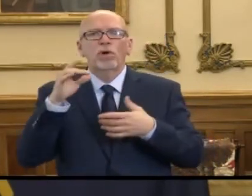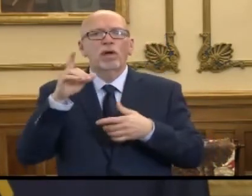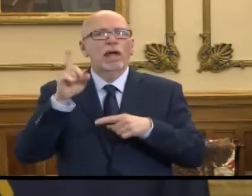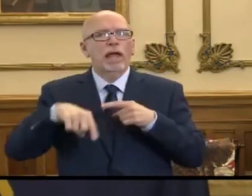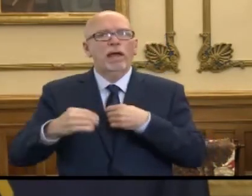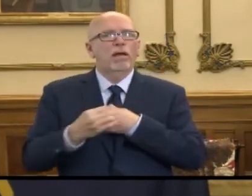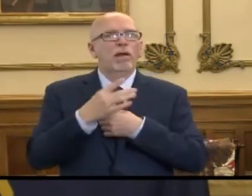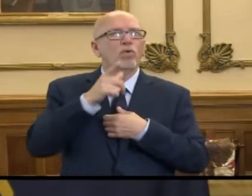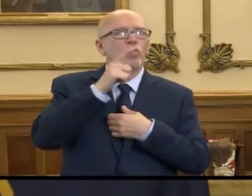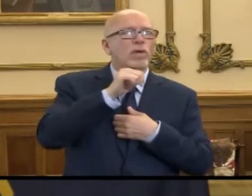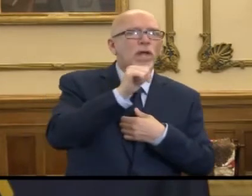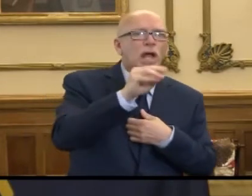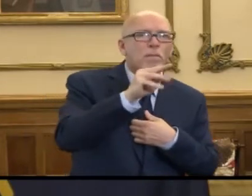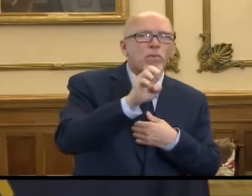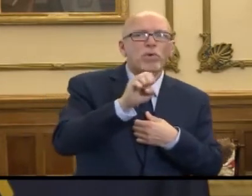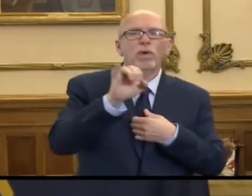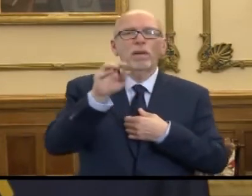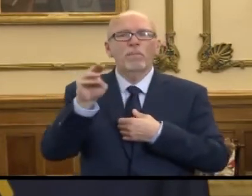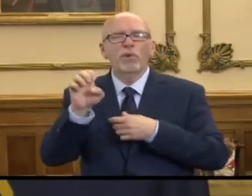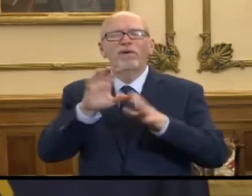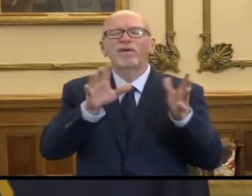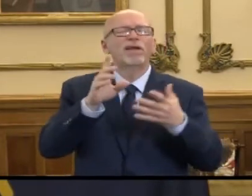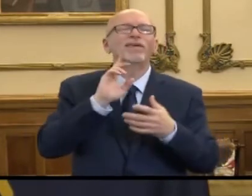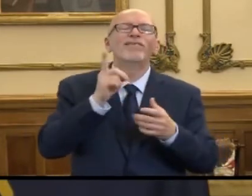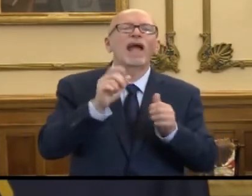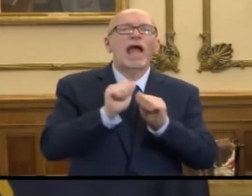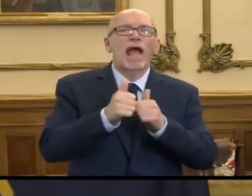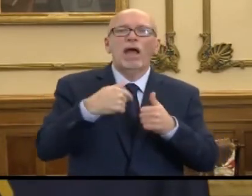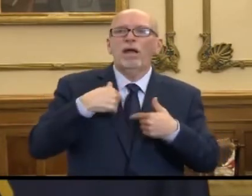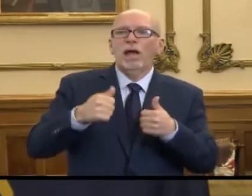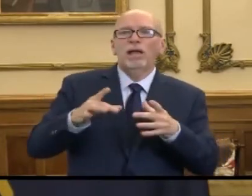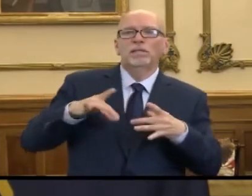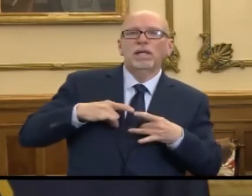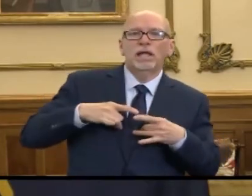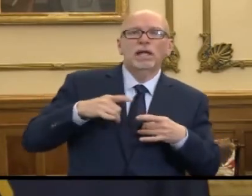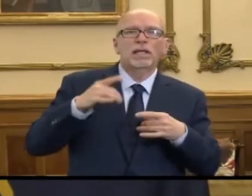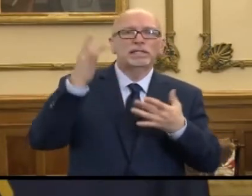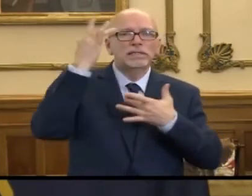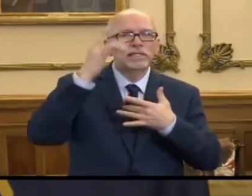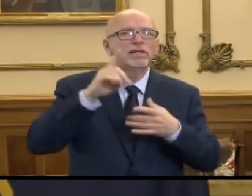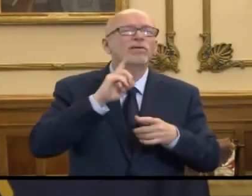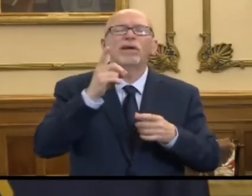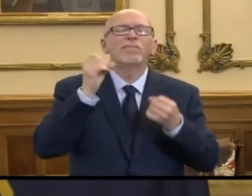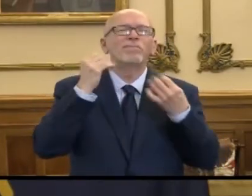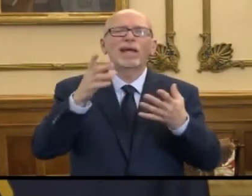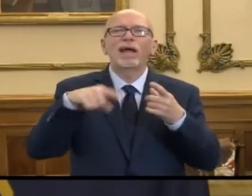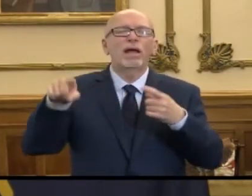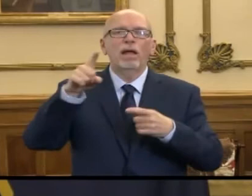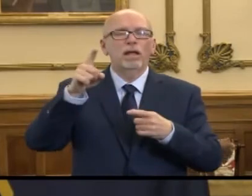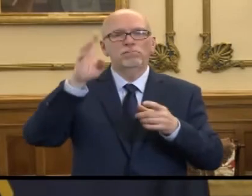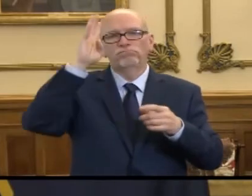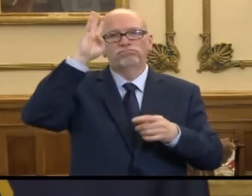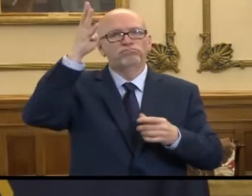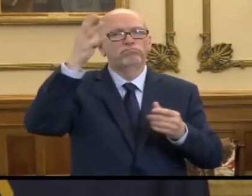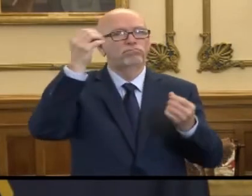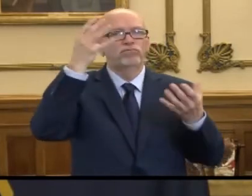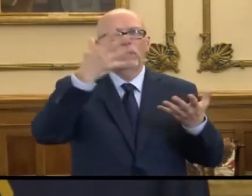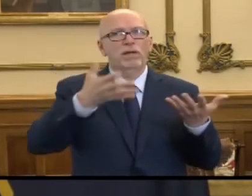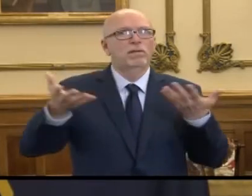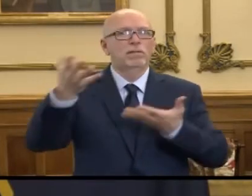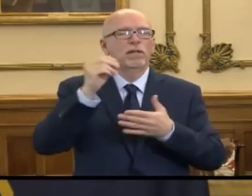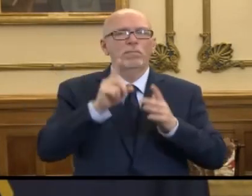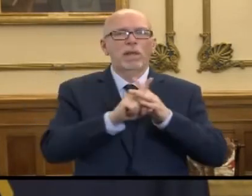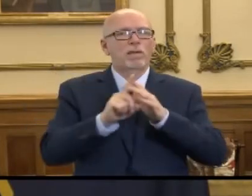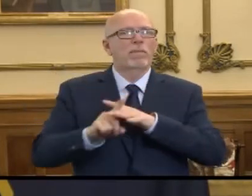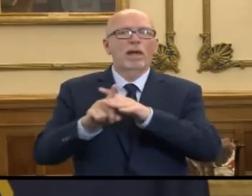immune, how you can contract this disease, it's a long list. And it pops up